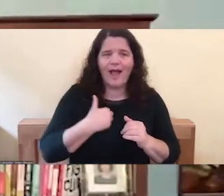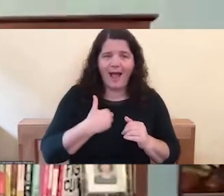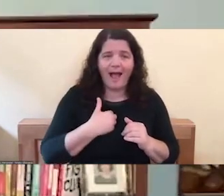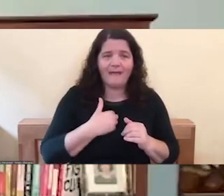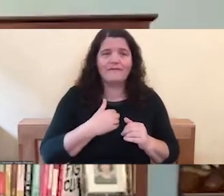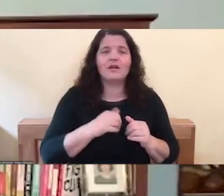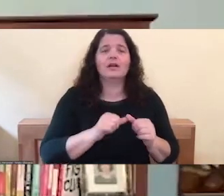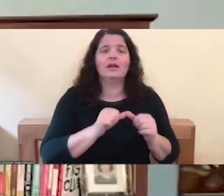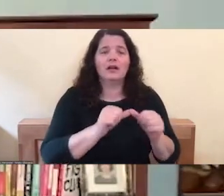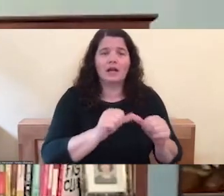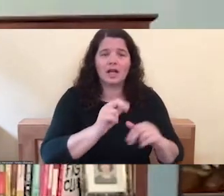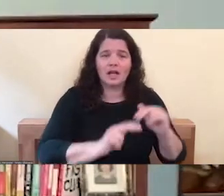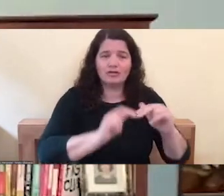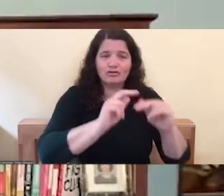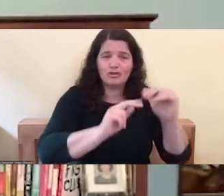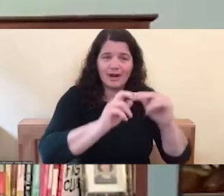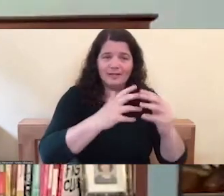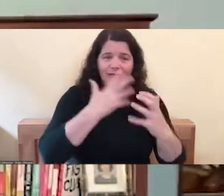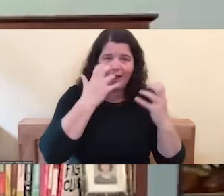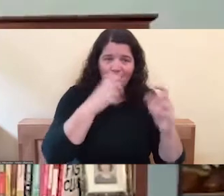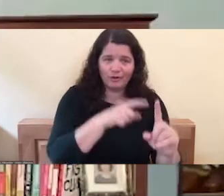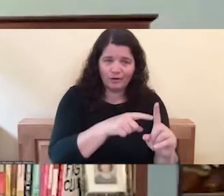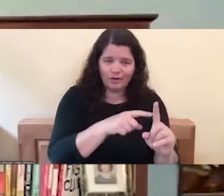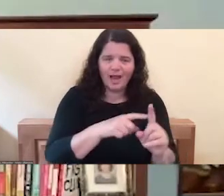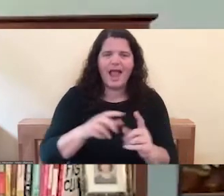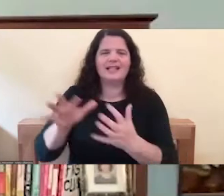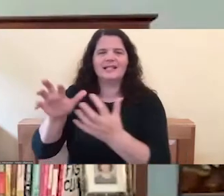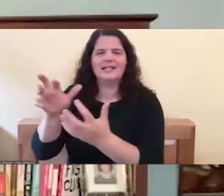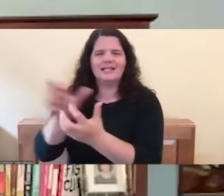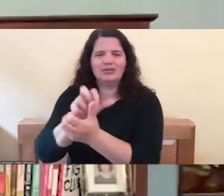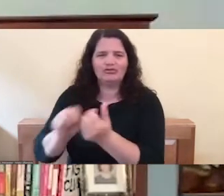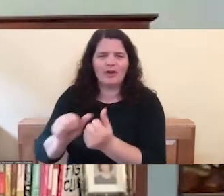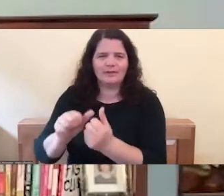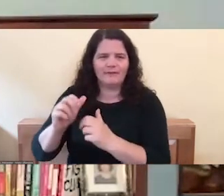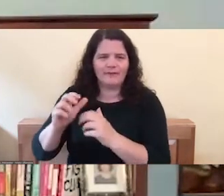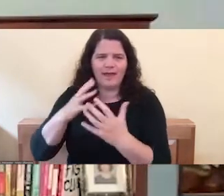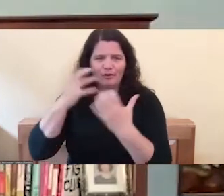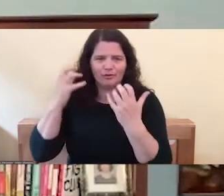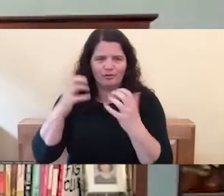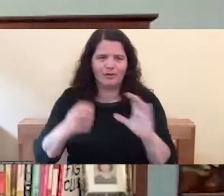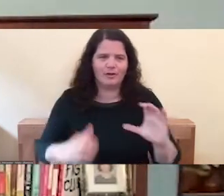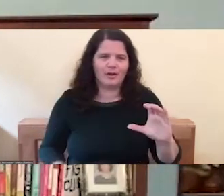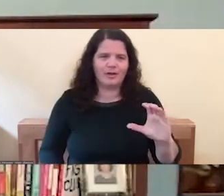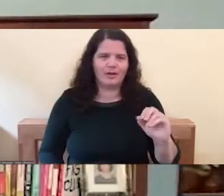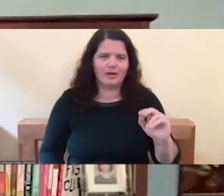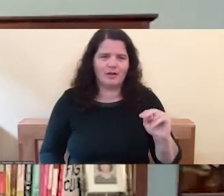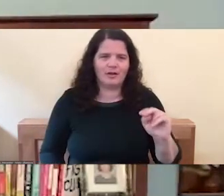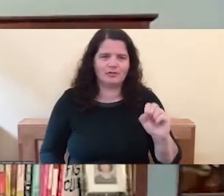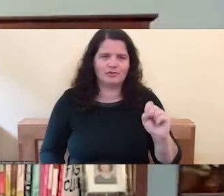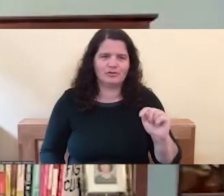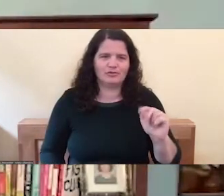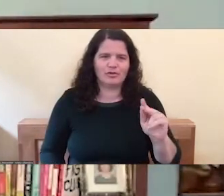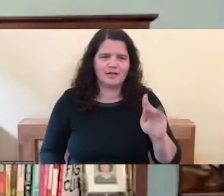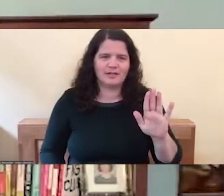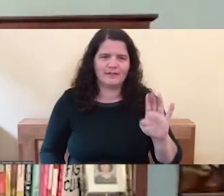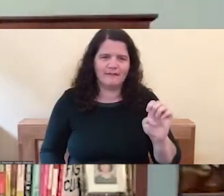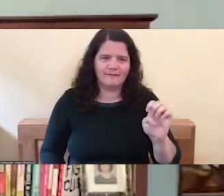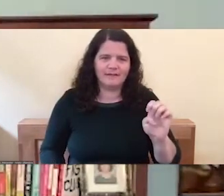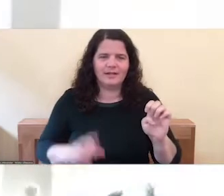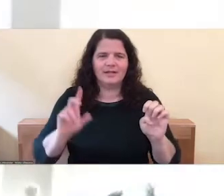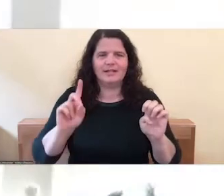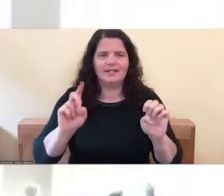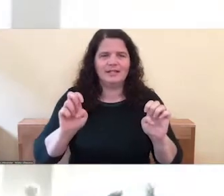It's actually pretty simple. Constructive anger works in the service of alleviating suffering,